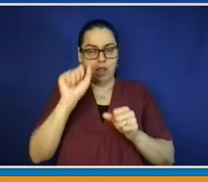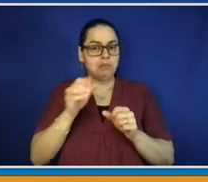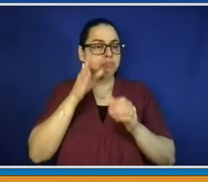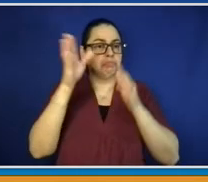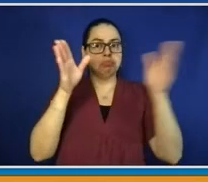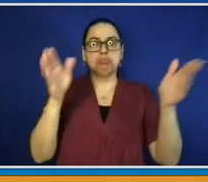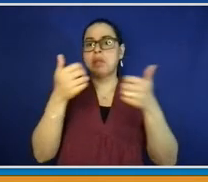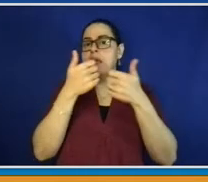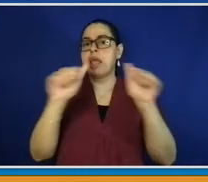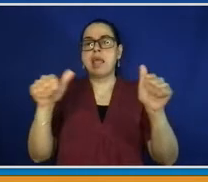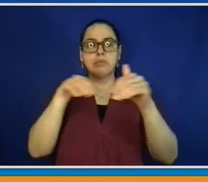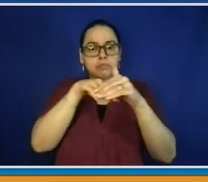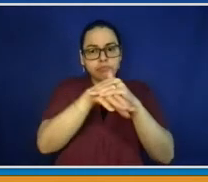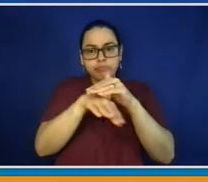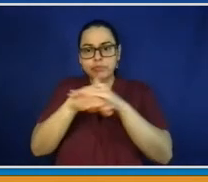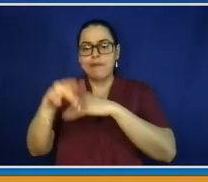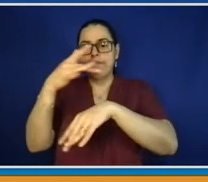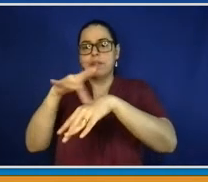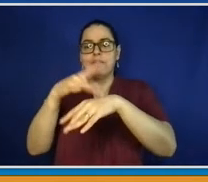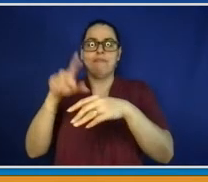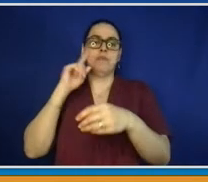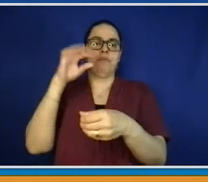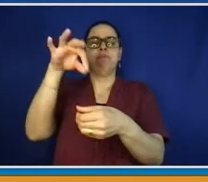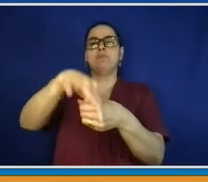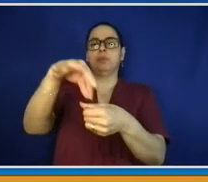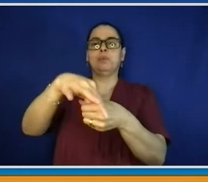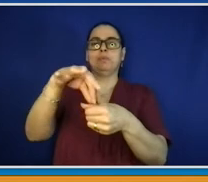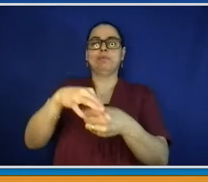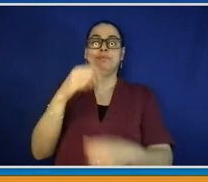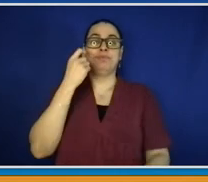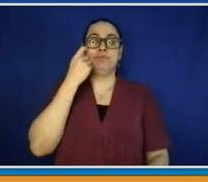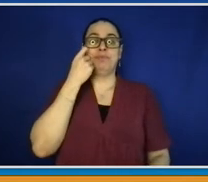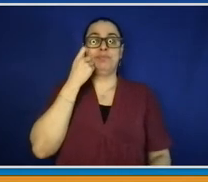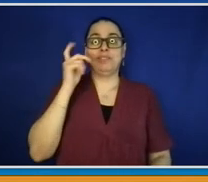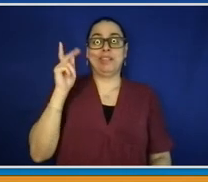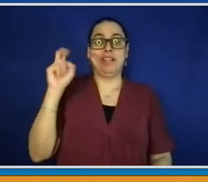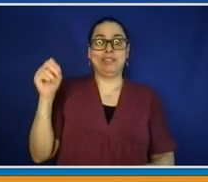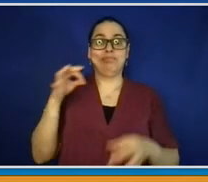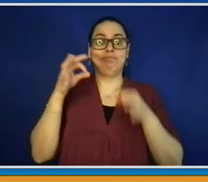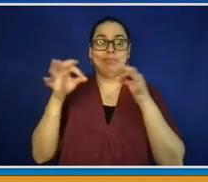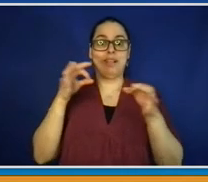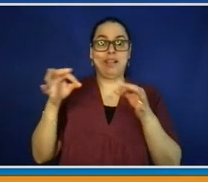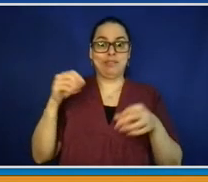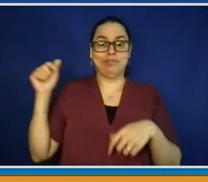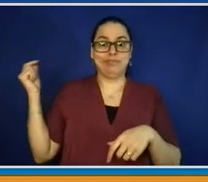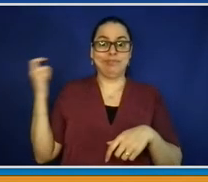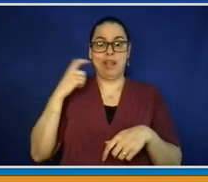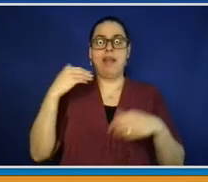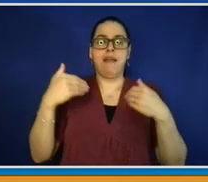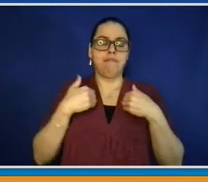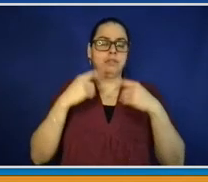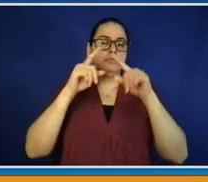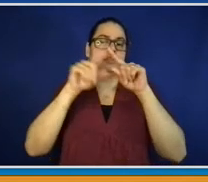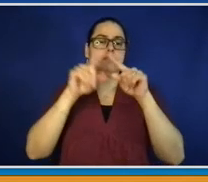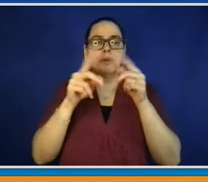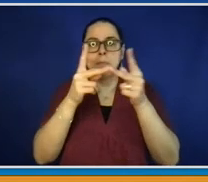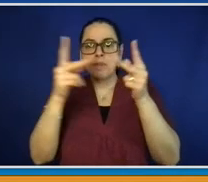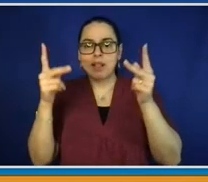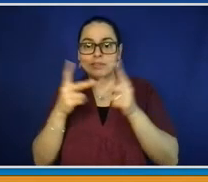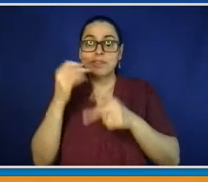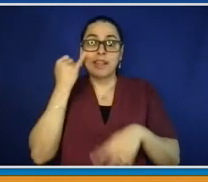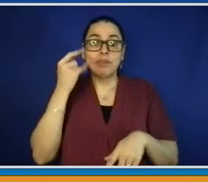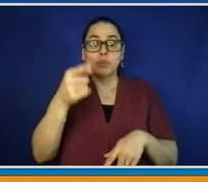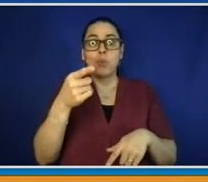are a couple of specific days of the week, this Tuesday, tomorrow, and Thursday, where you can vote if you have to work at 5. If you have something that